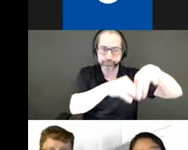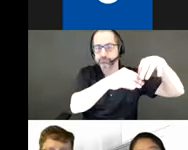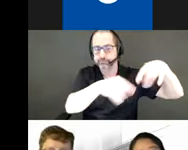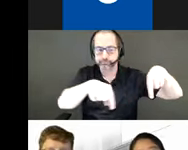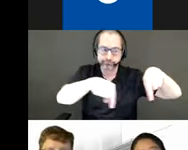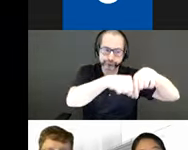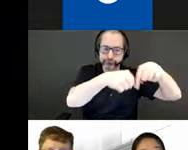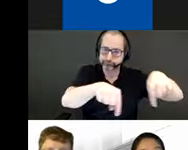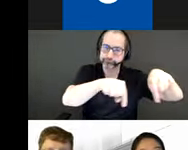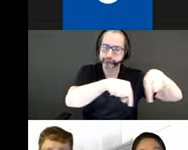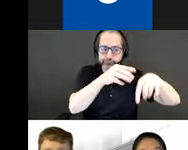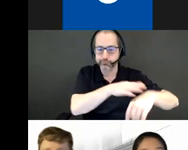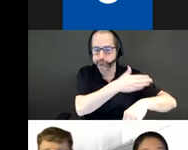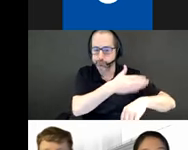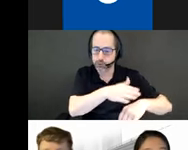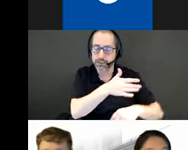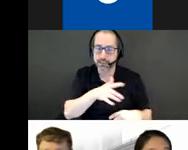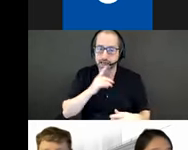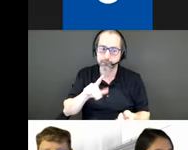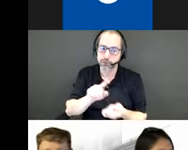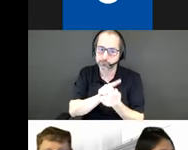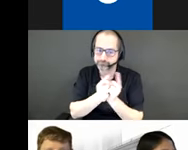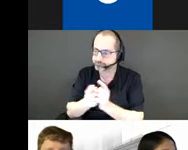changing conditions on the lake and the weather.